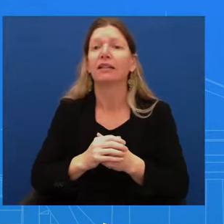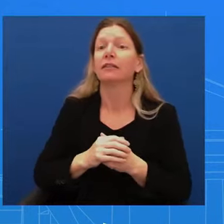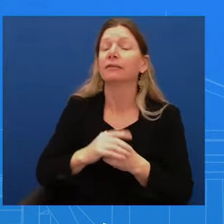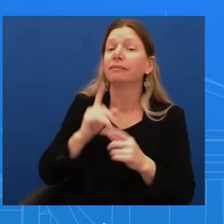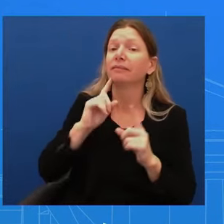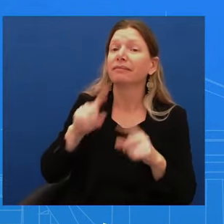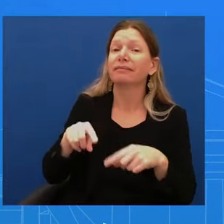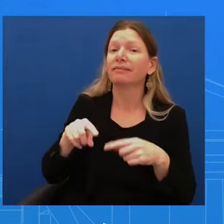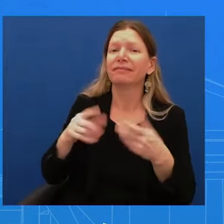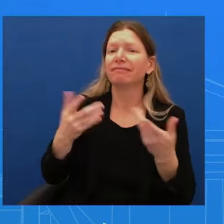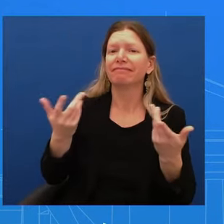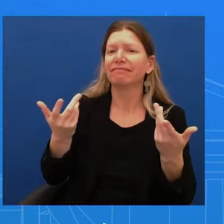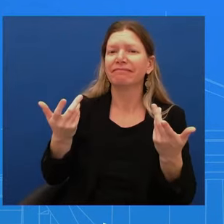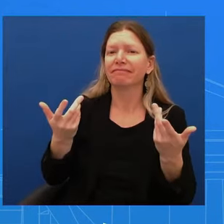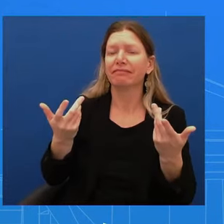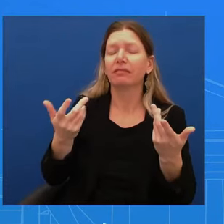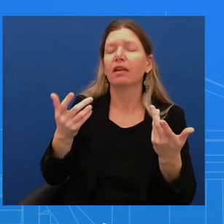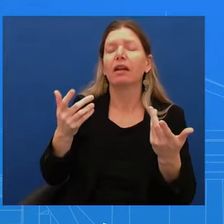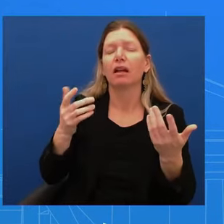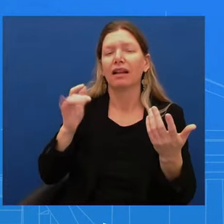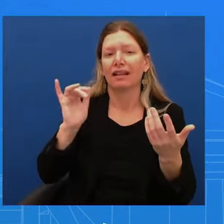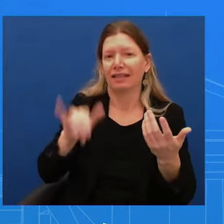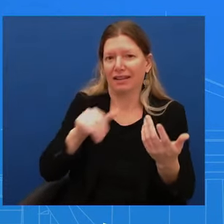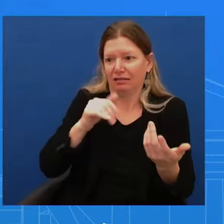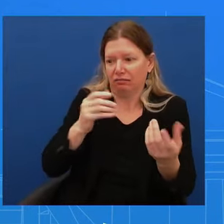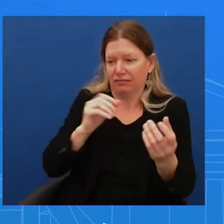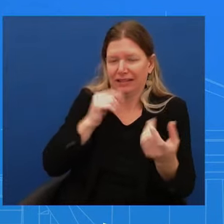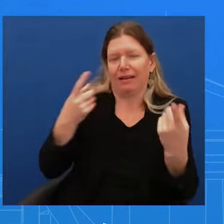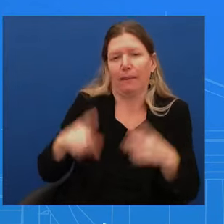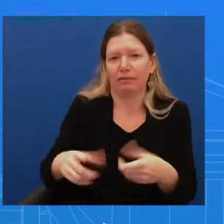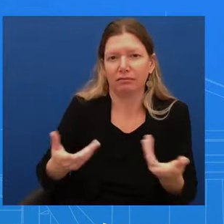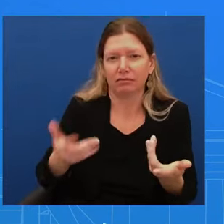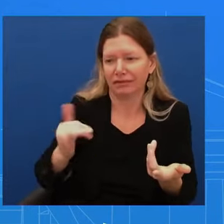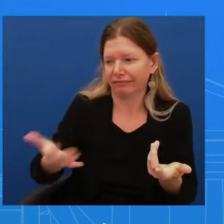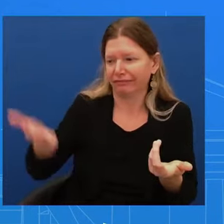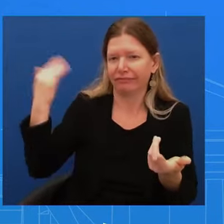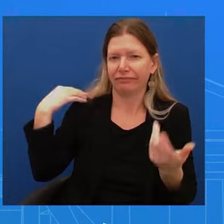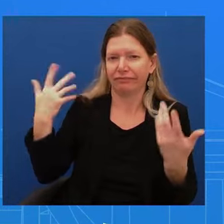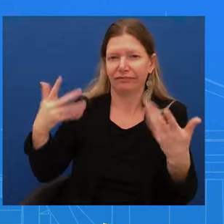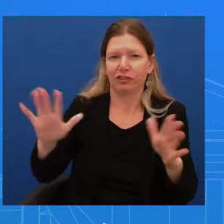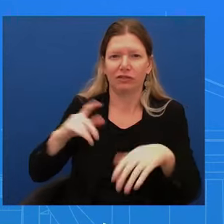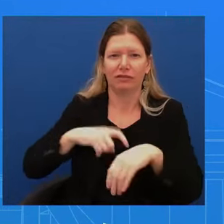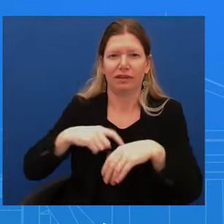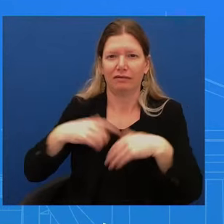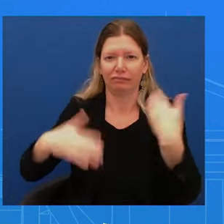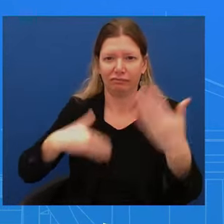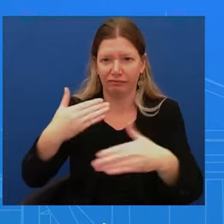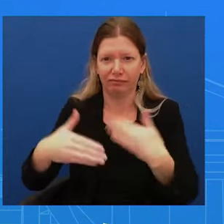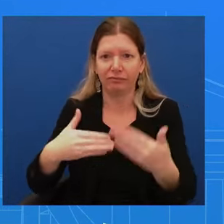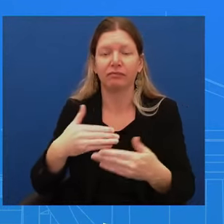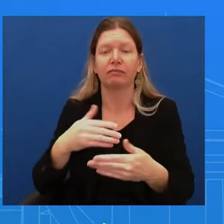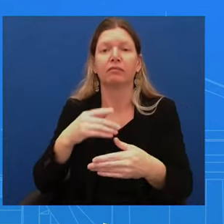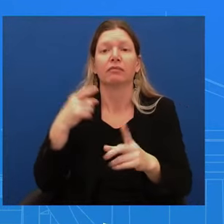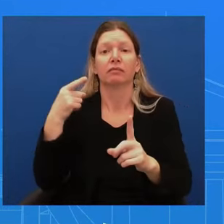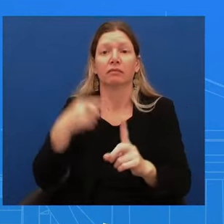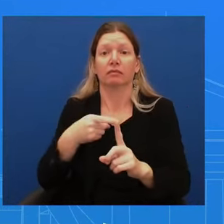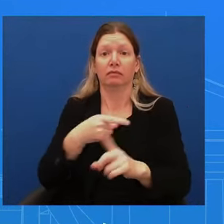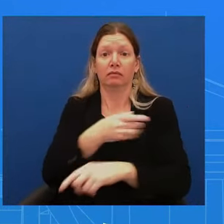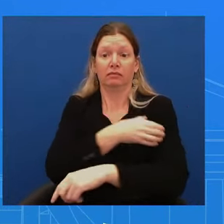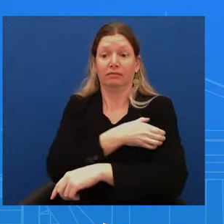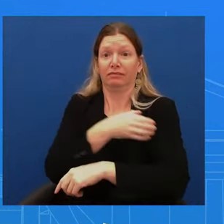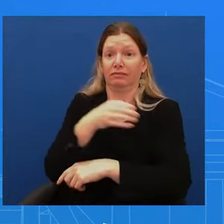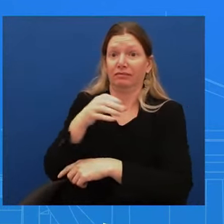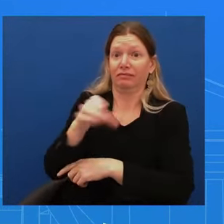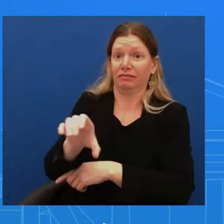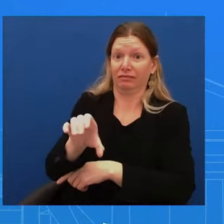delegation of authority. And no different than on a warship. You've got a captain and you have a second in command. And sometimes a second in command has to take over.